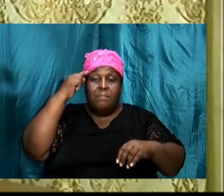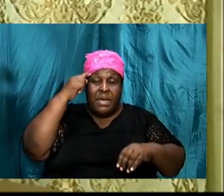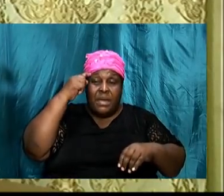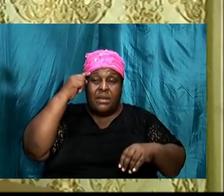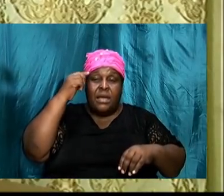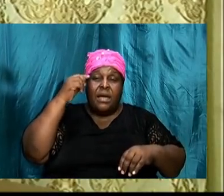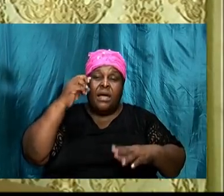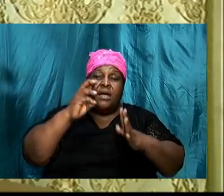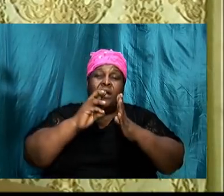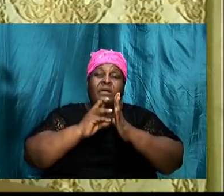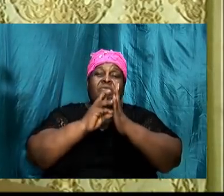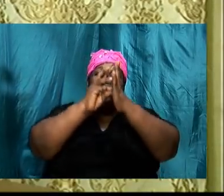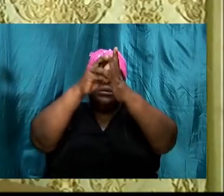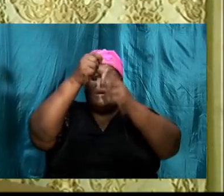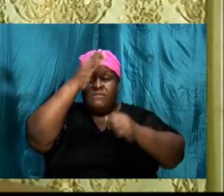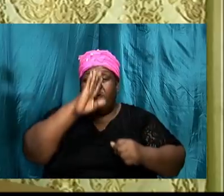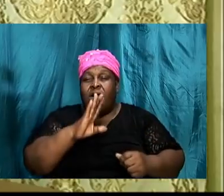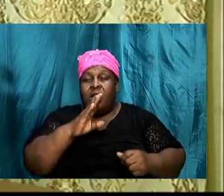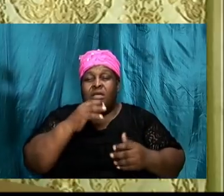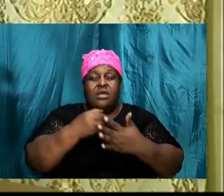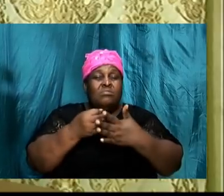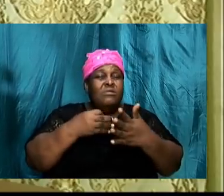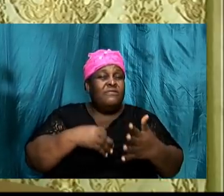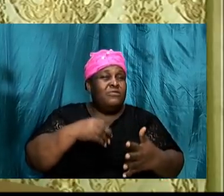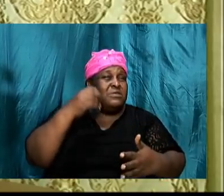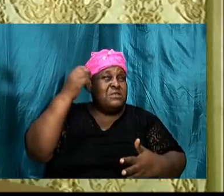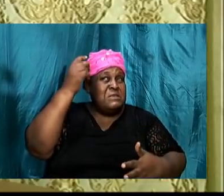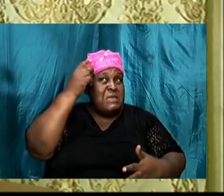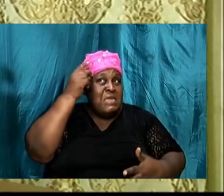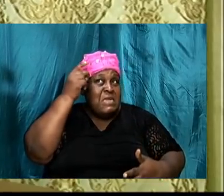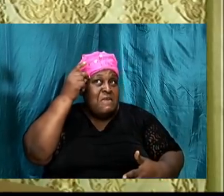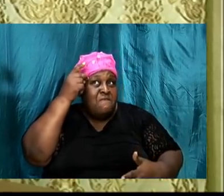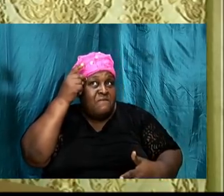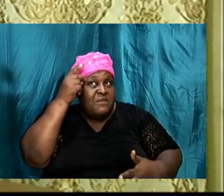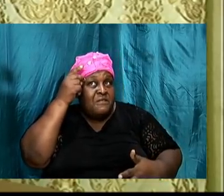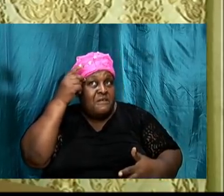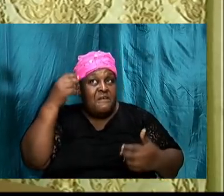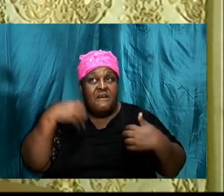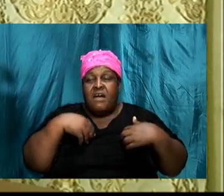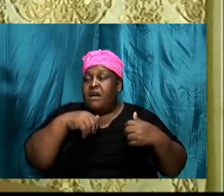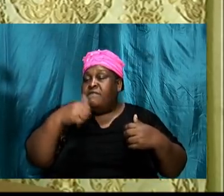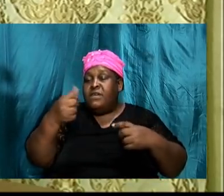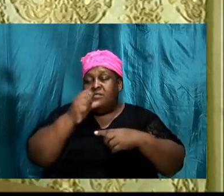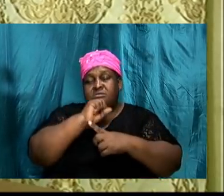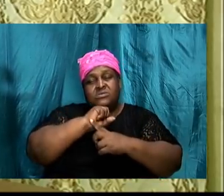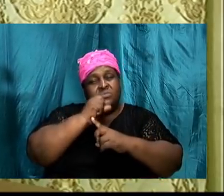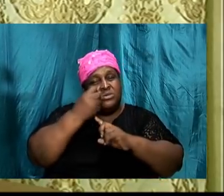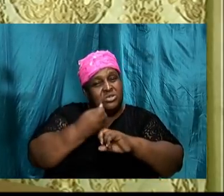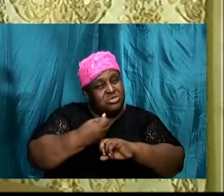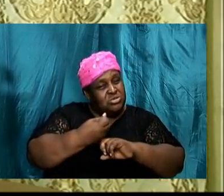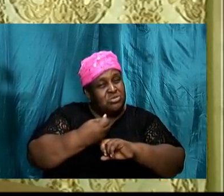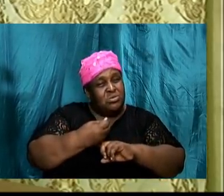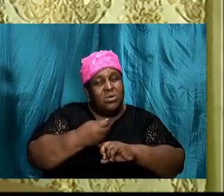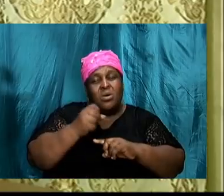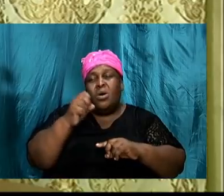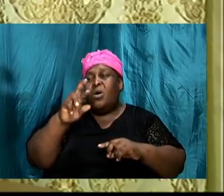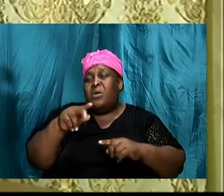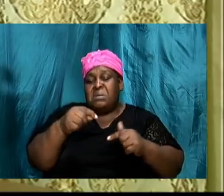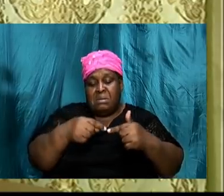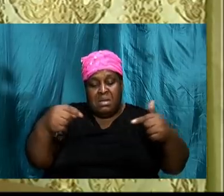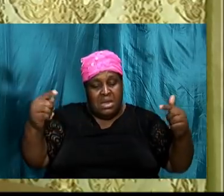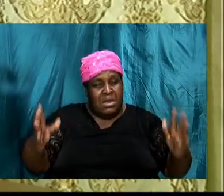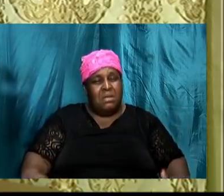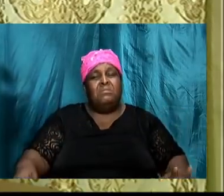of God before he moved. Anytime David come upon a situation where his enemies are involved, before